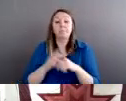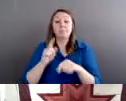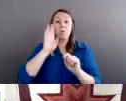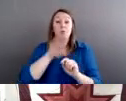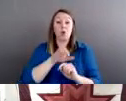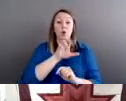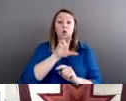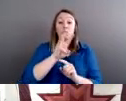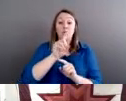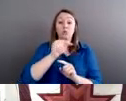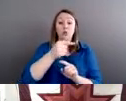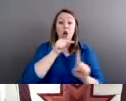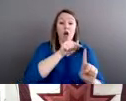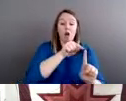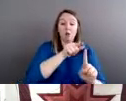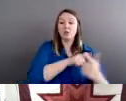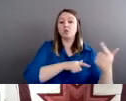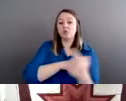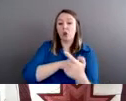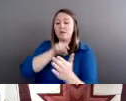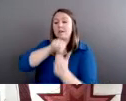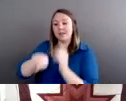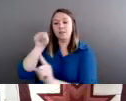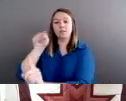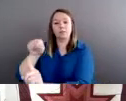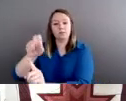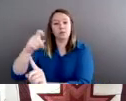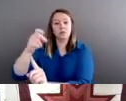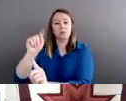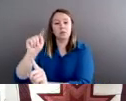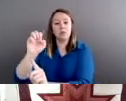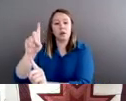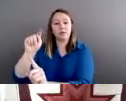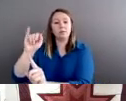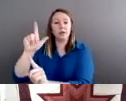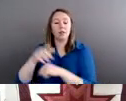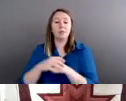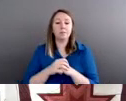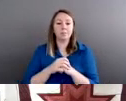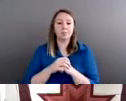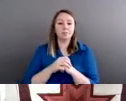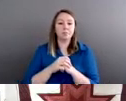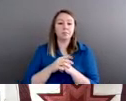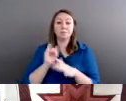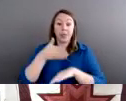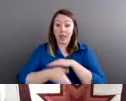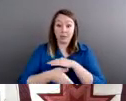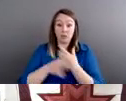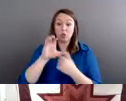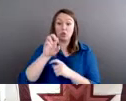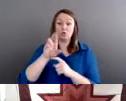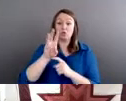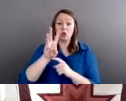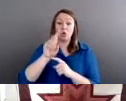killed Spotted Tail. And in the aftermath of that homicide, Crow Dog was brought before